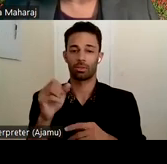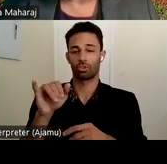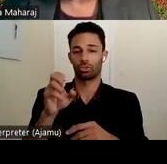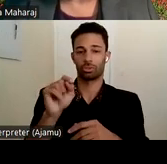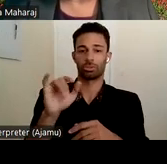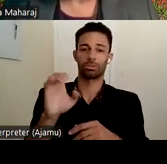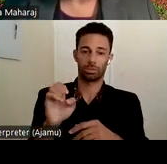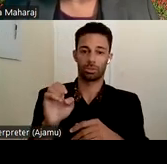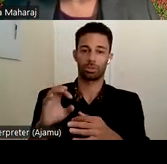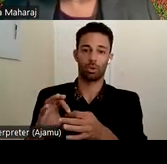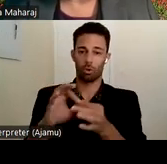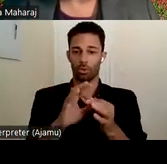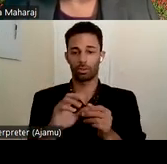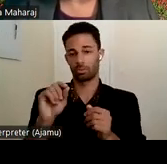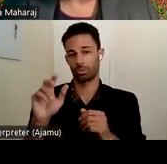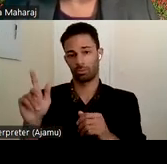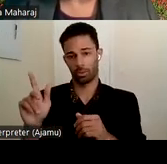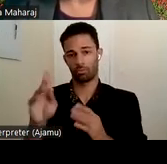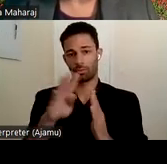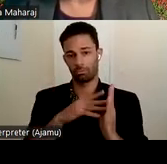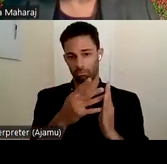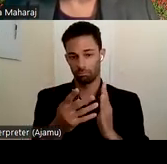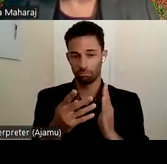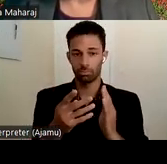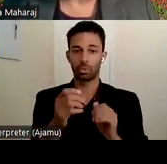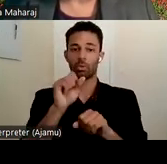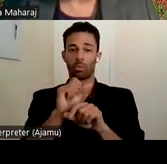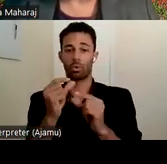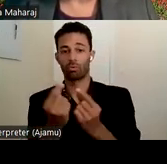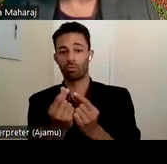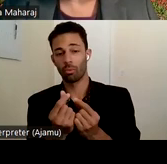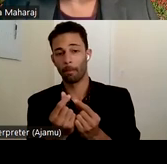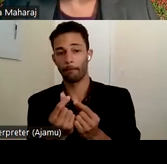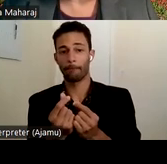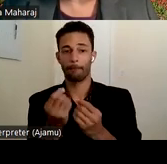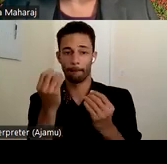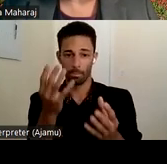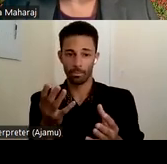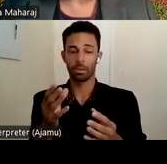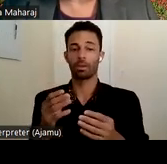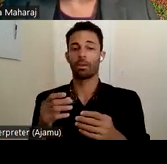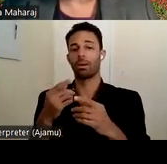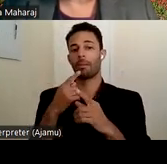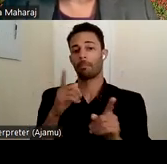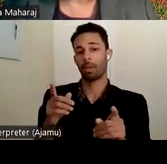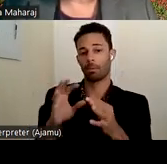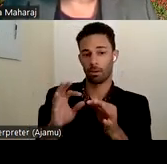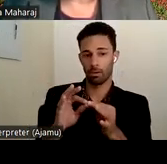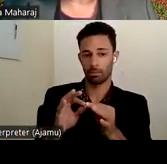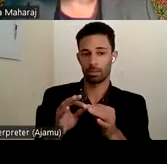and work group updates, followed by public comments, and closing and next steps.